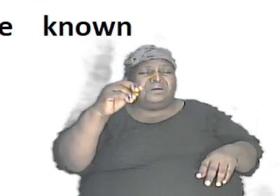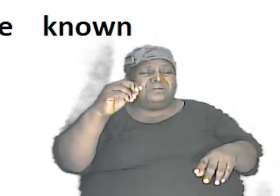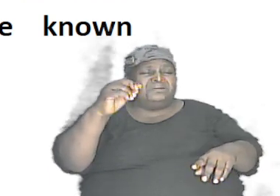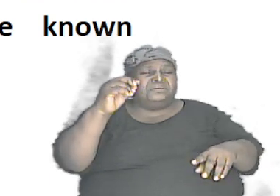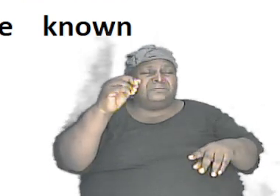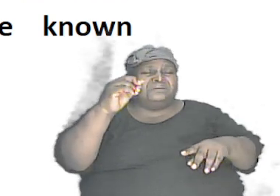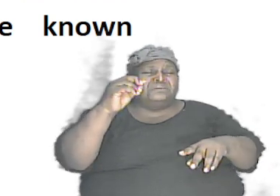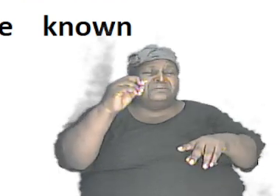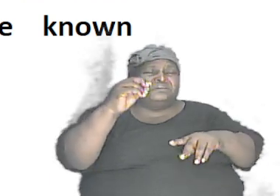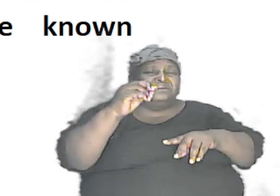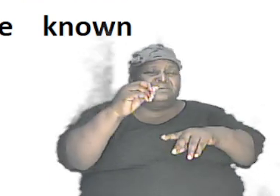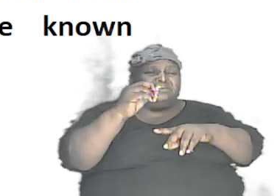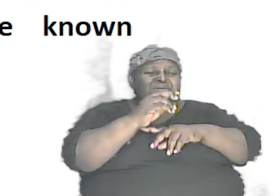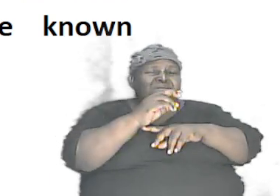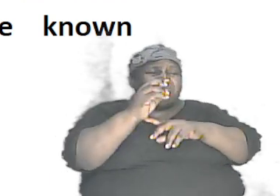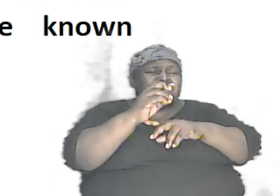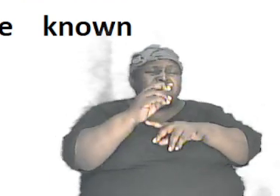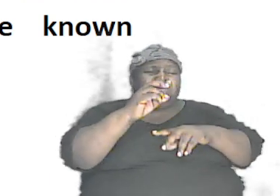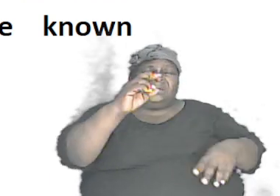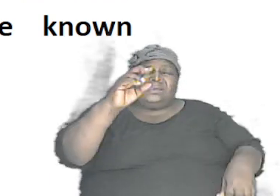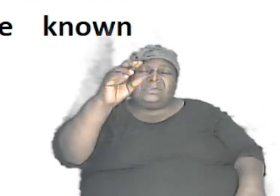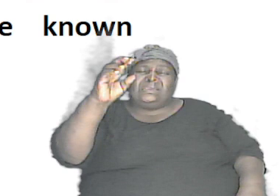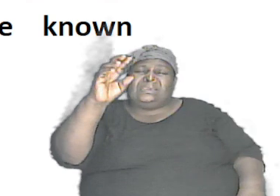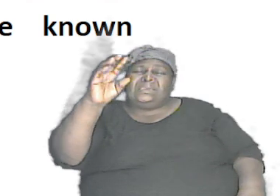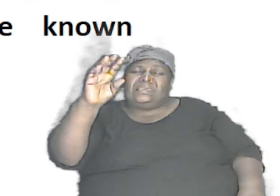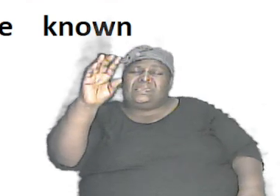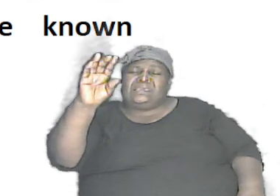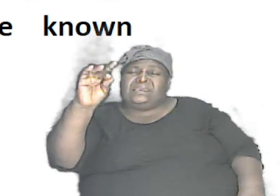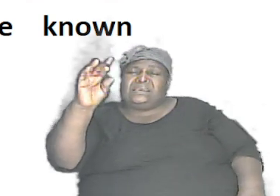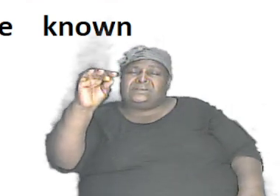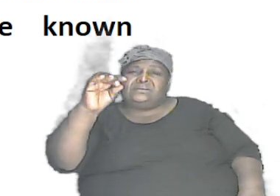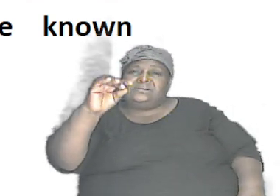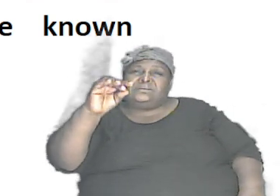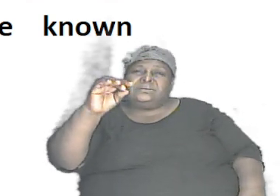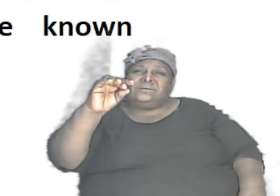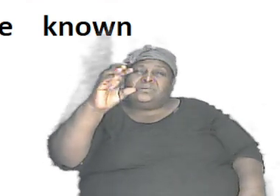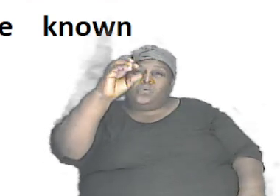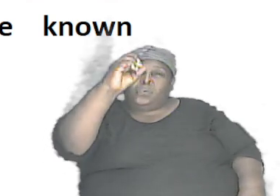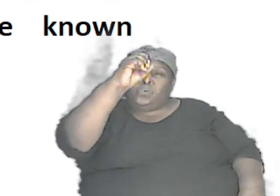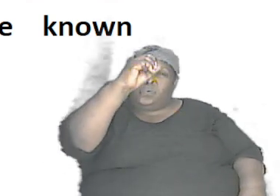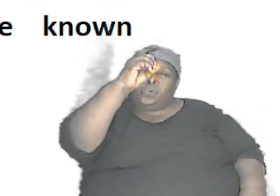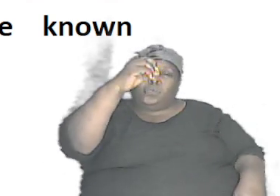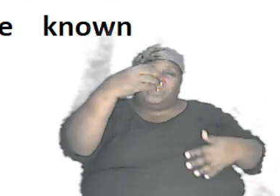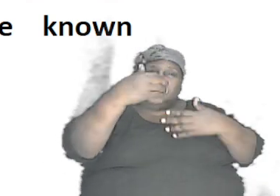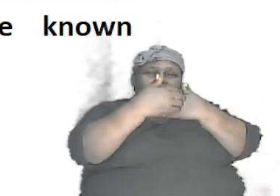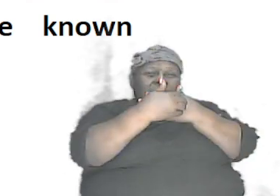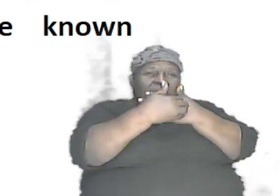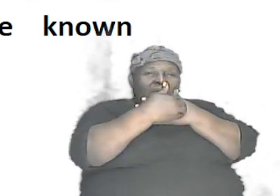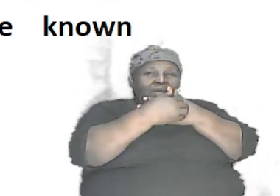80 zeros behind it so that move from that you talking about